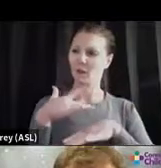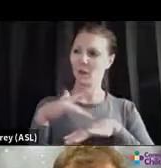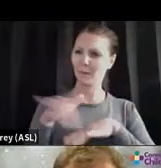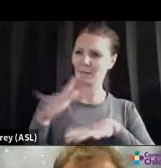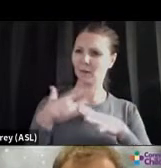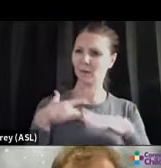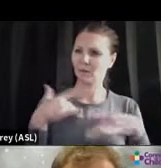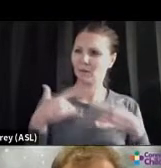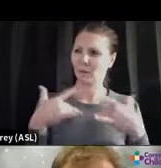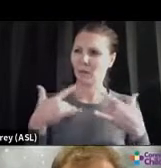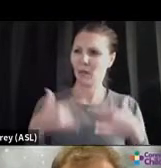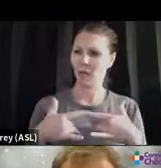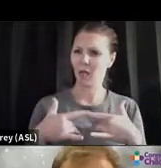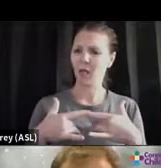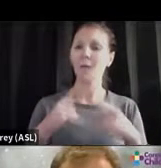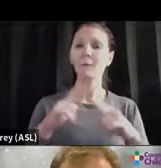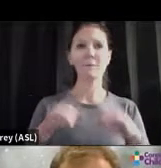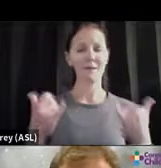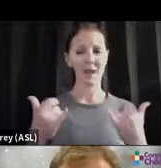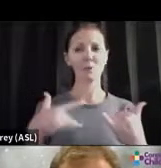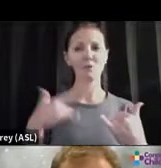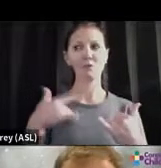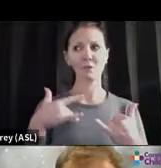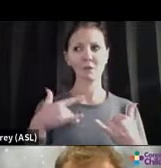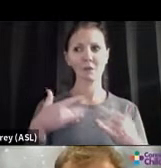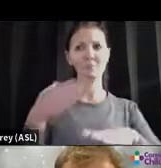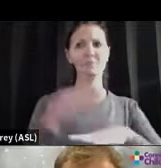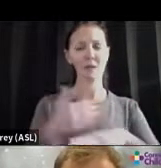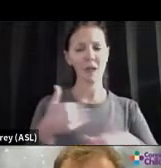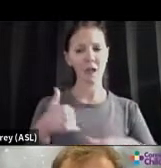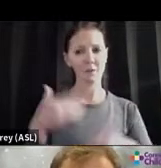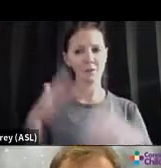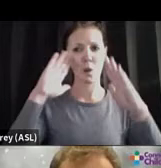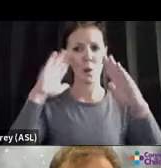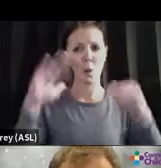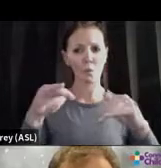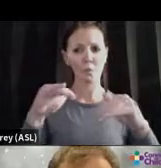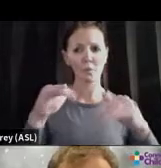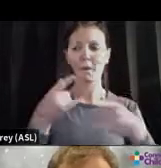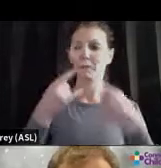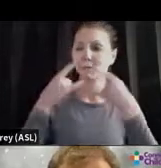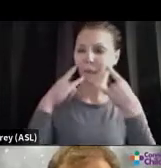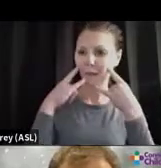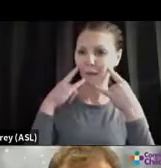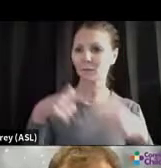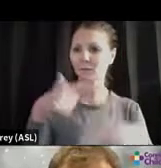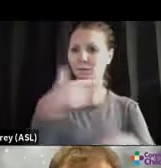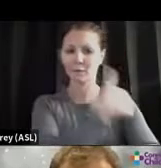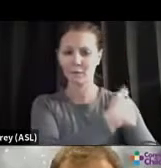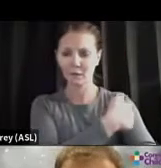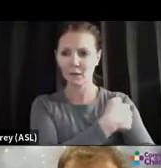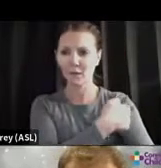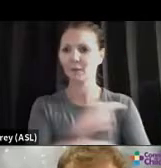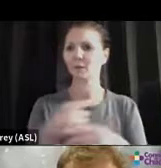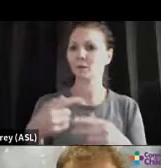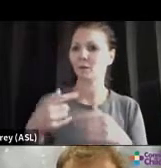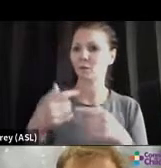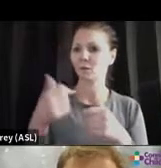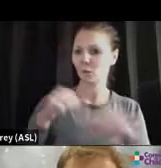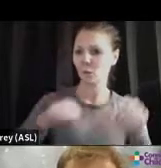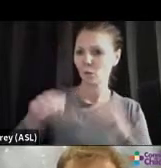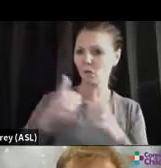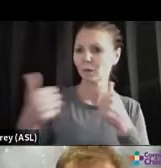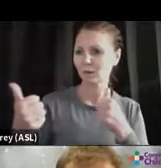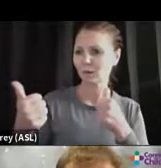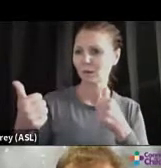vaccines, with public health measures like masking, social distancing, we're moving back up. as Dr. Salazar showed the data, it looks better.